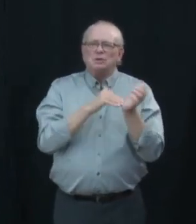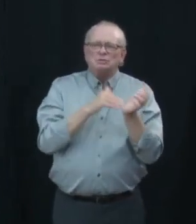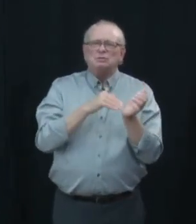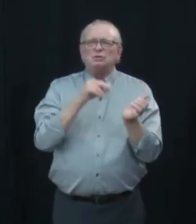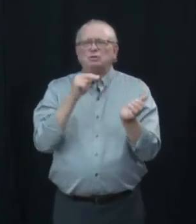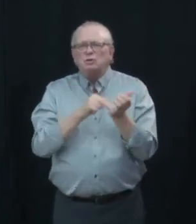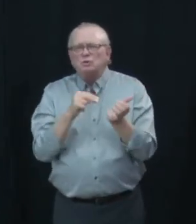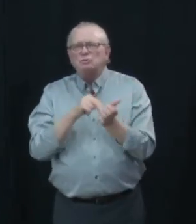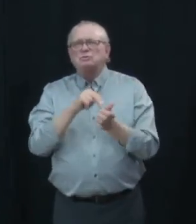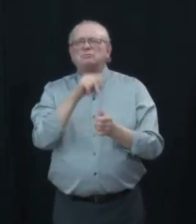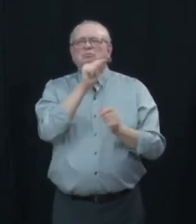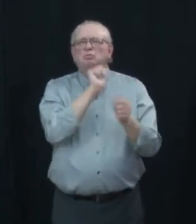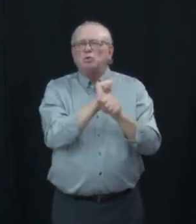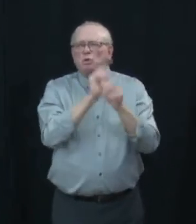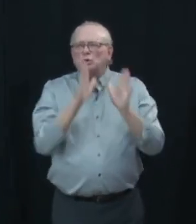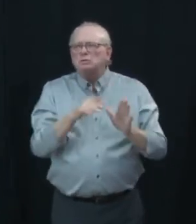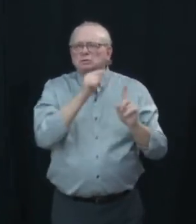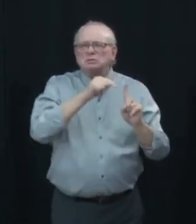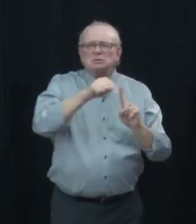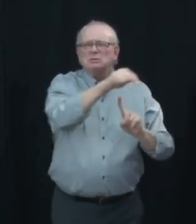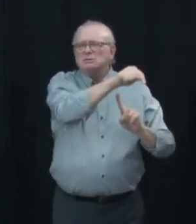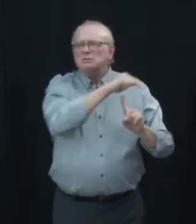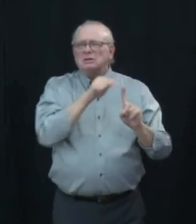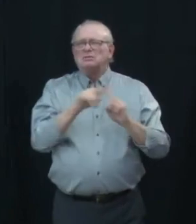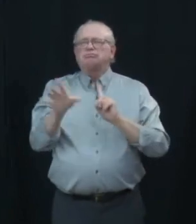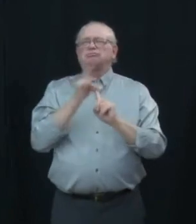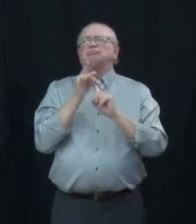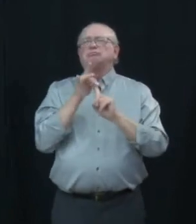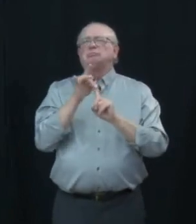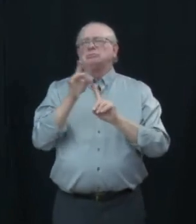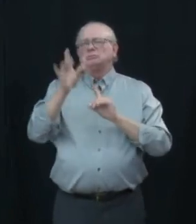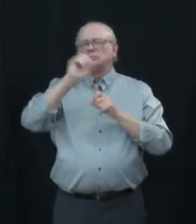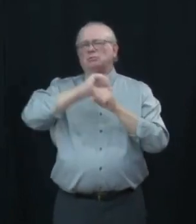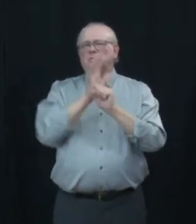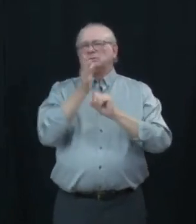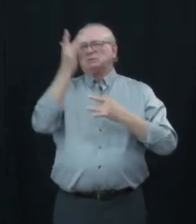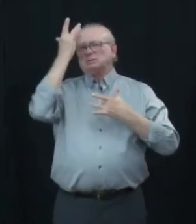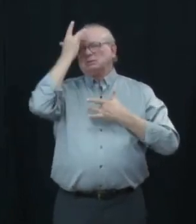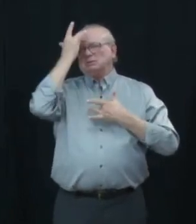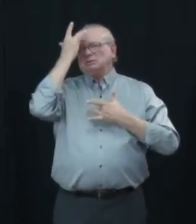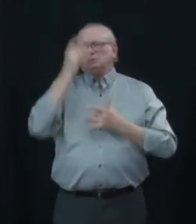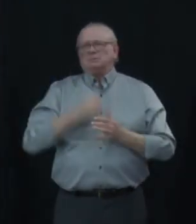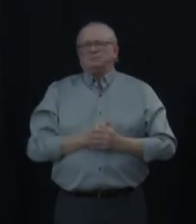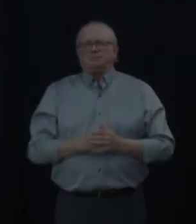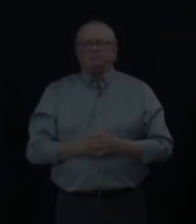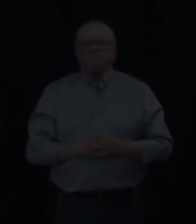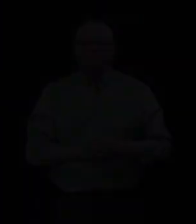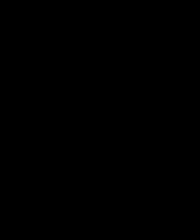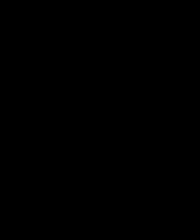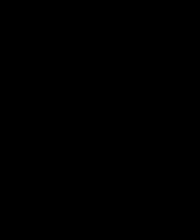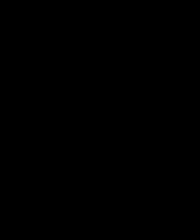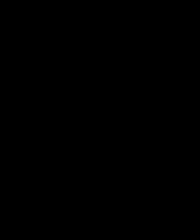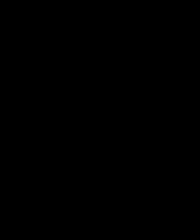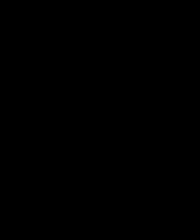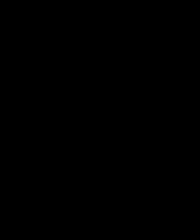we need to get through the current surge of covid cases but we also need to do more than just get back to normal